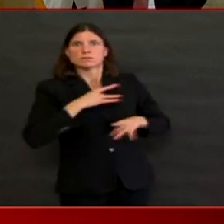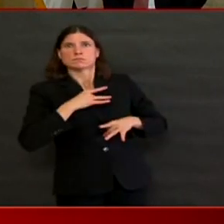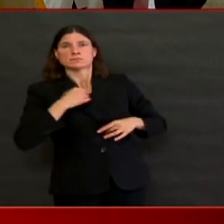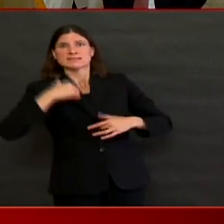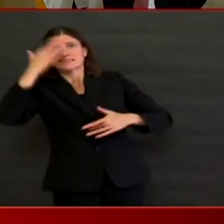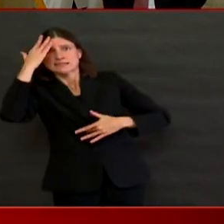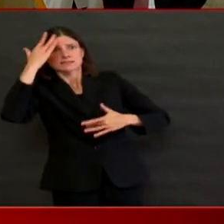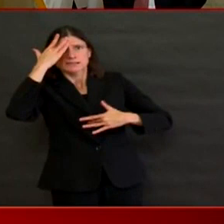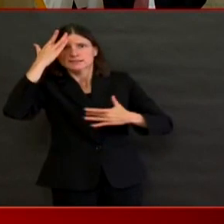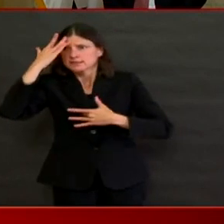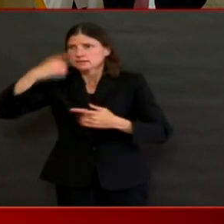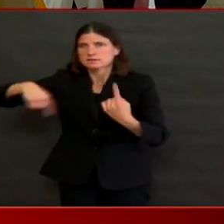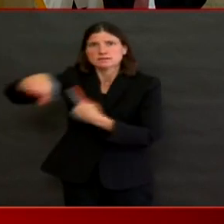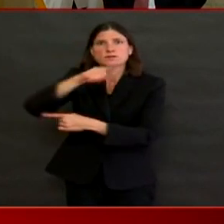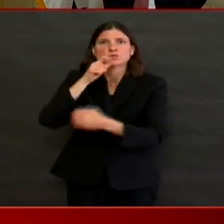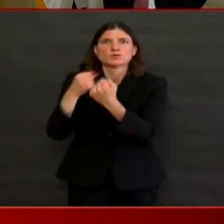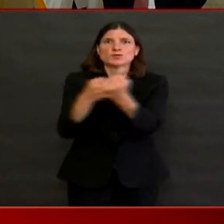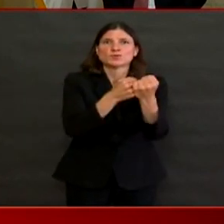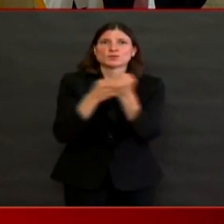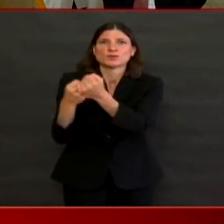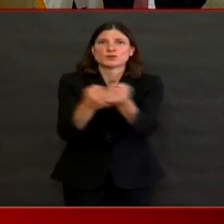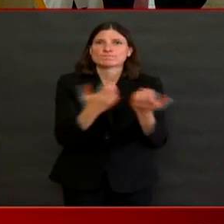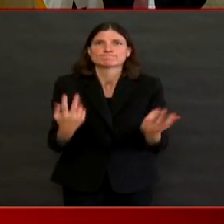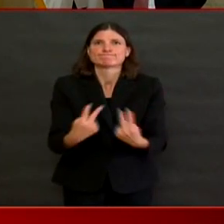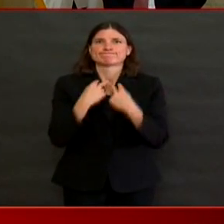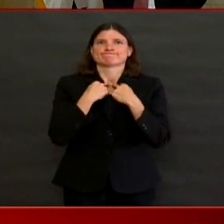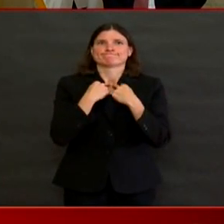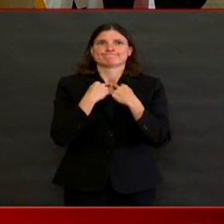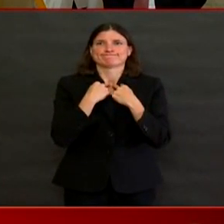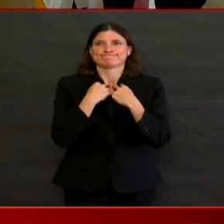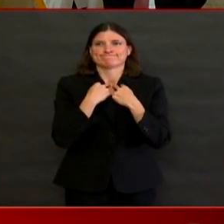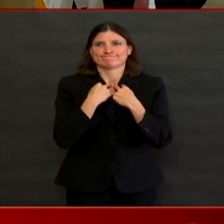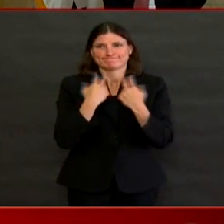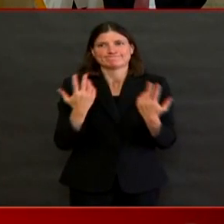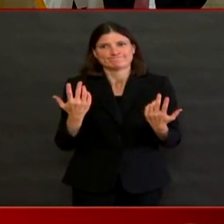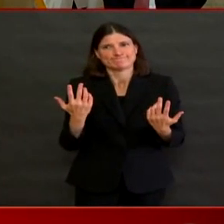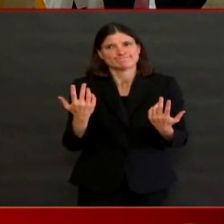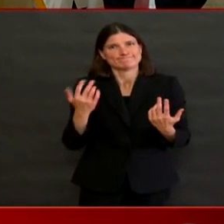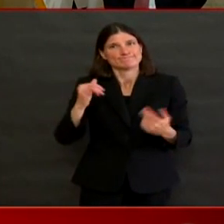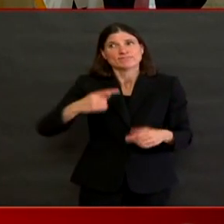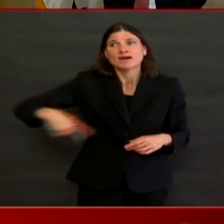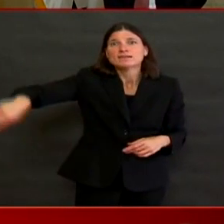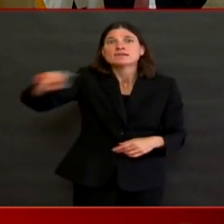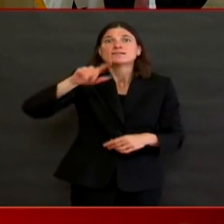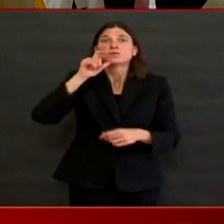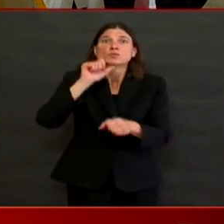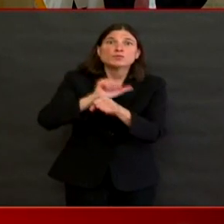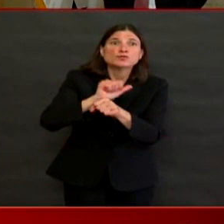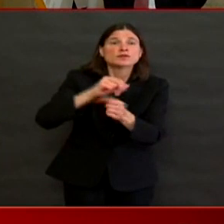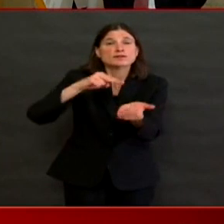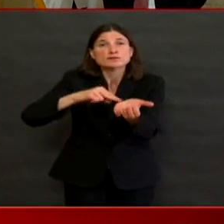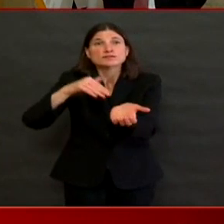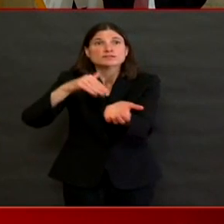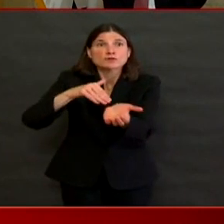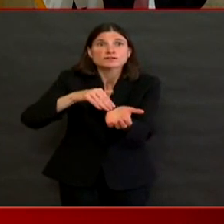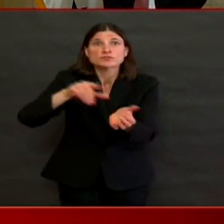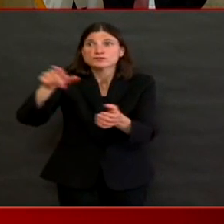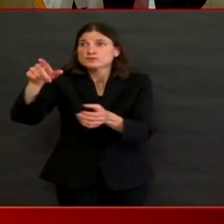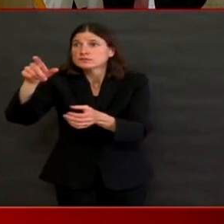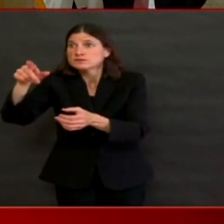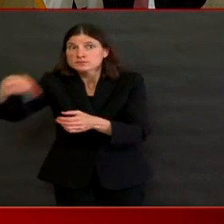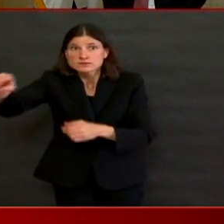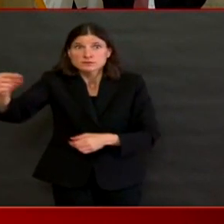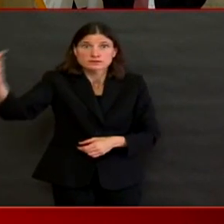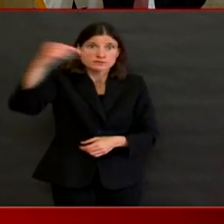that if they're staying home when they're ill, it can be known whether or not these are symptoms of COVID-19